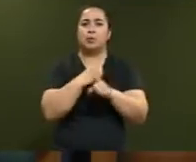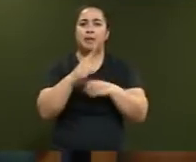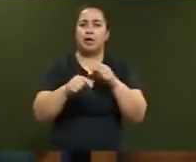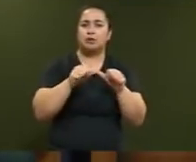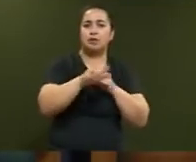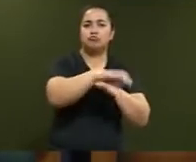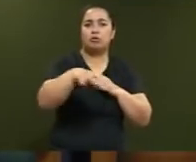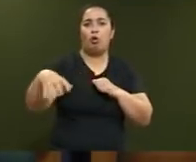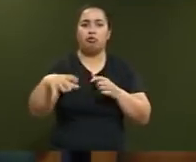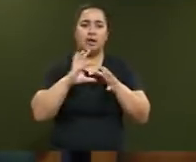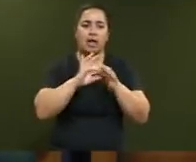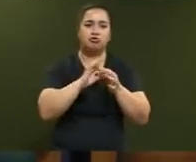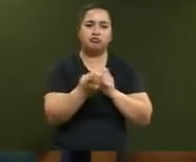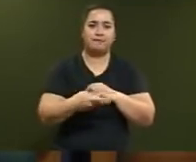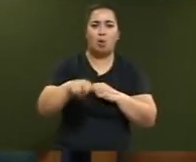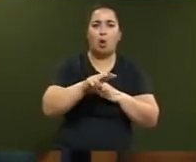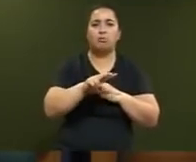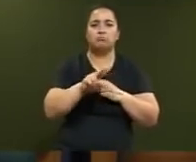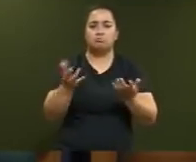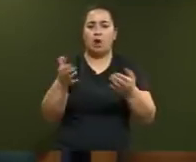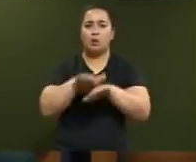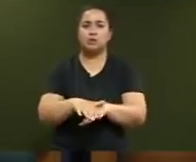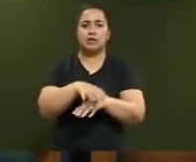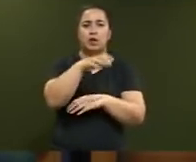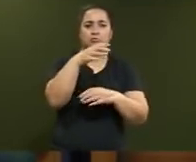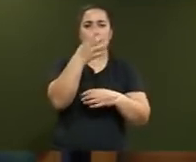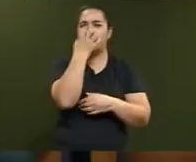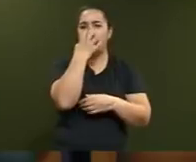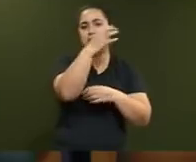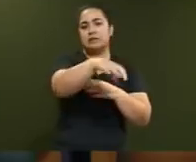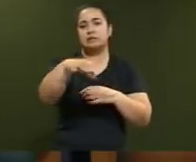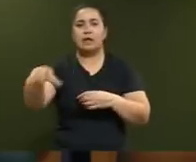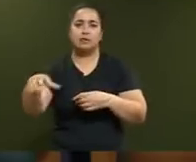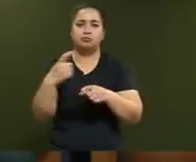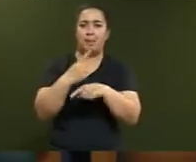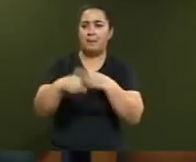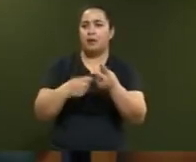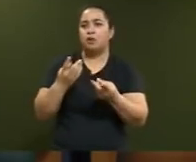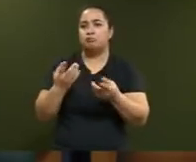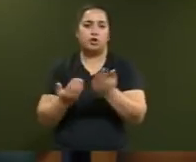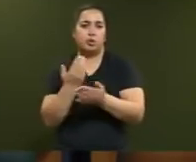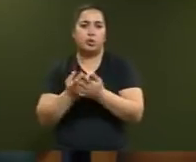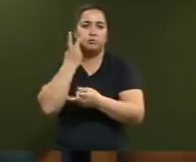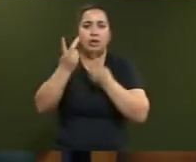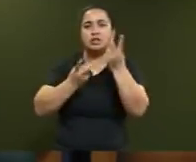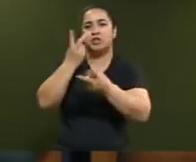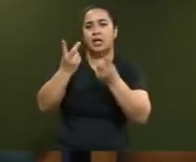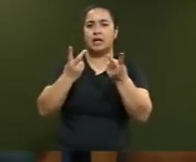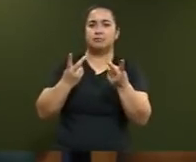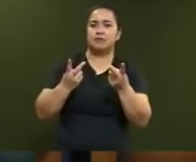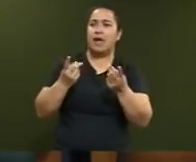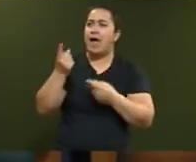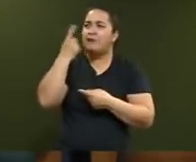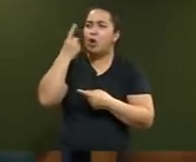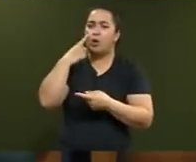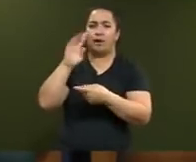reform, shutting down the oil and gas sectors in terms of new exploration, higher taxes and banning foreign investment and the